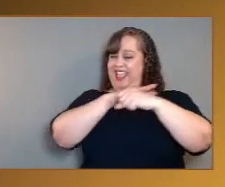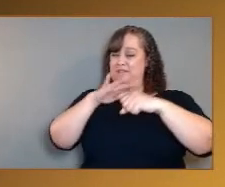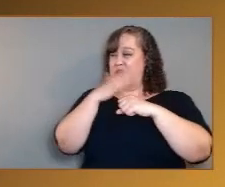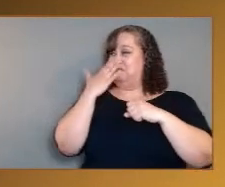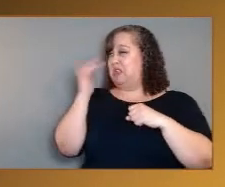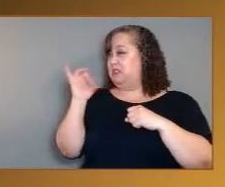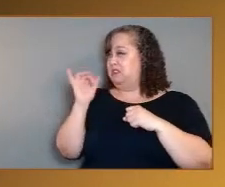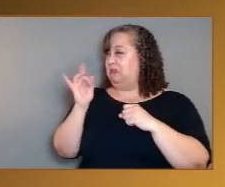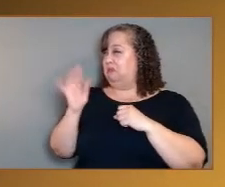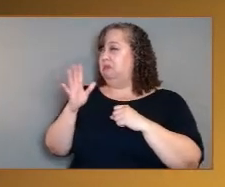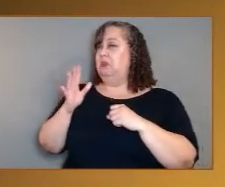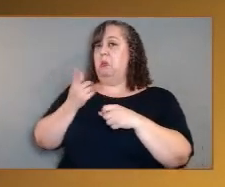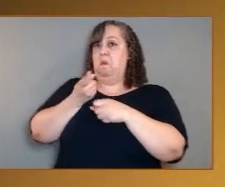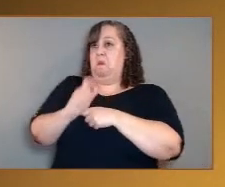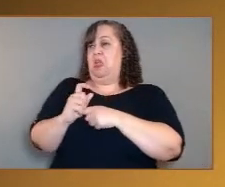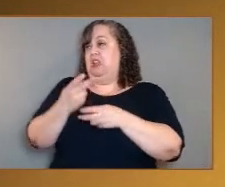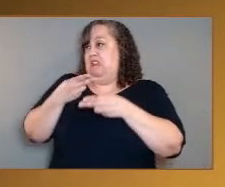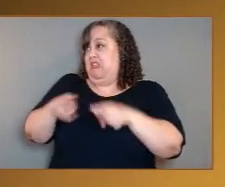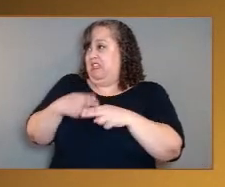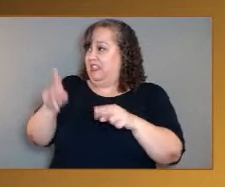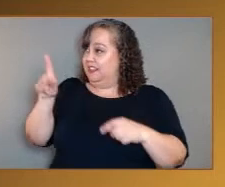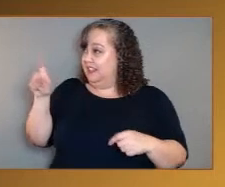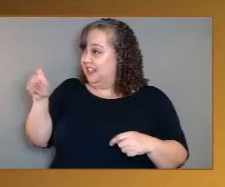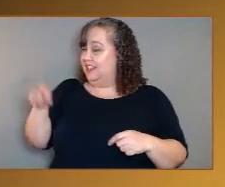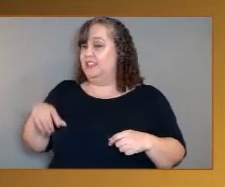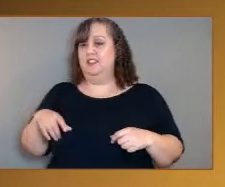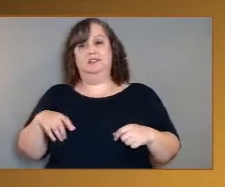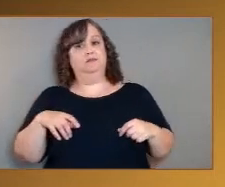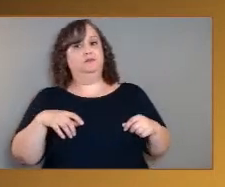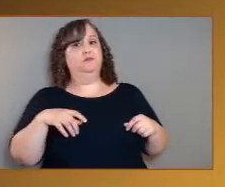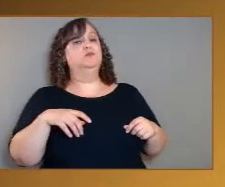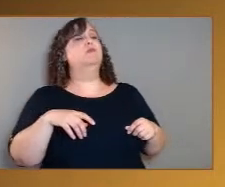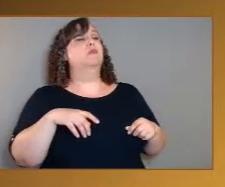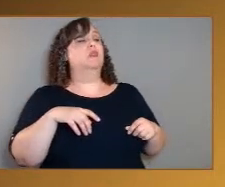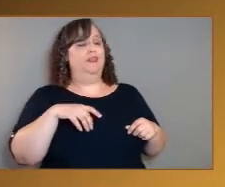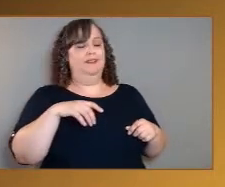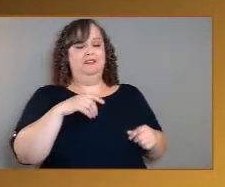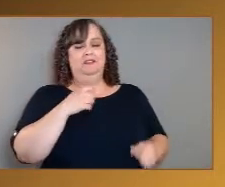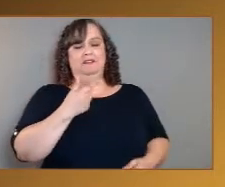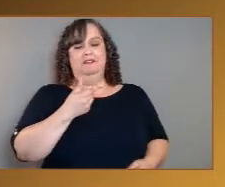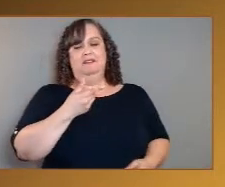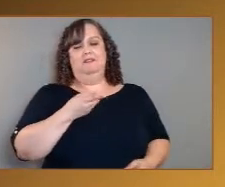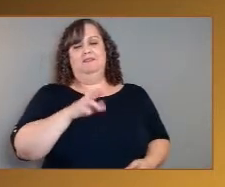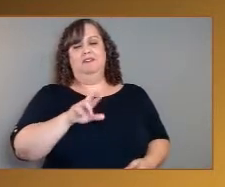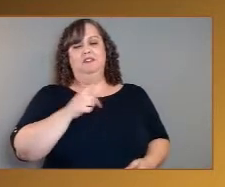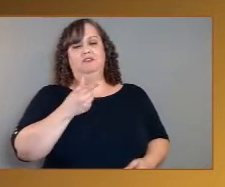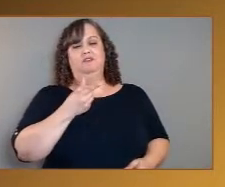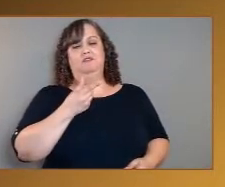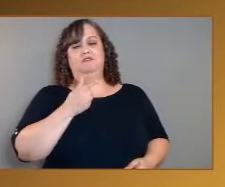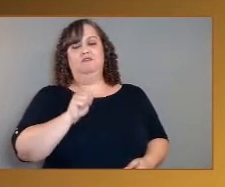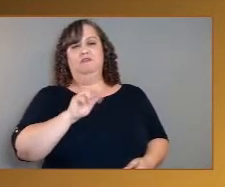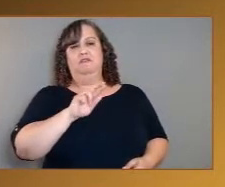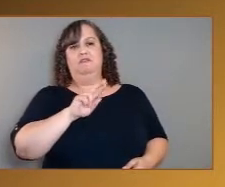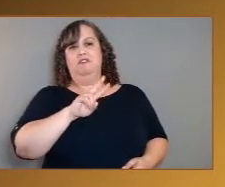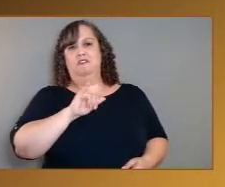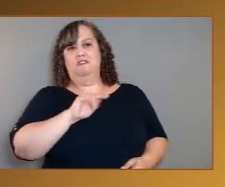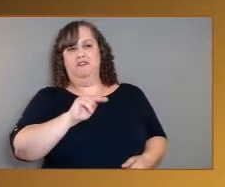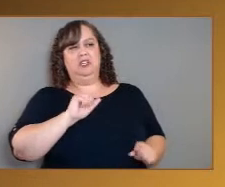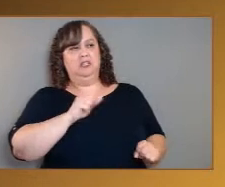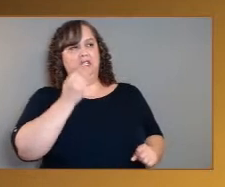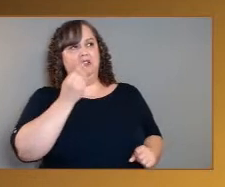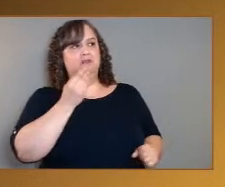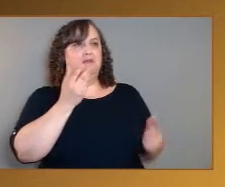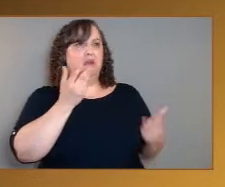Who wants to take that one? Well, I can give a stab and Sue can obviously finish. So rotten eggs, of course, is an